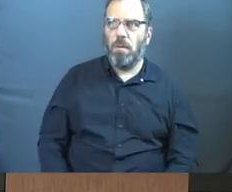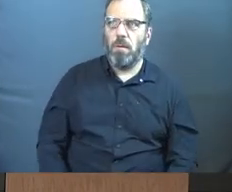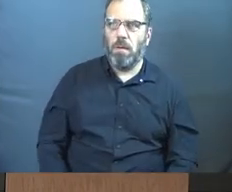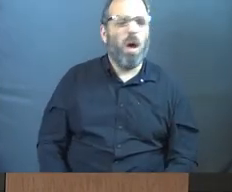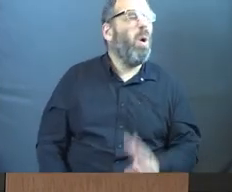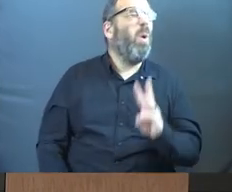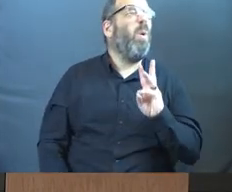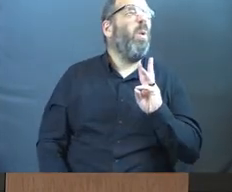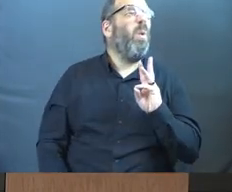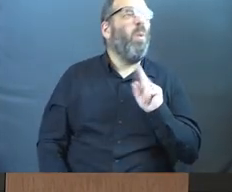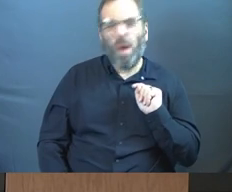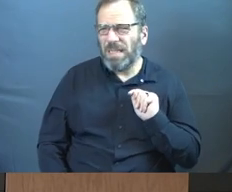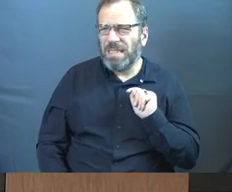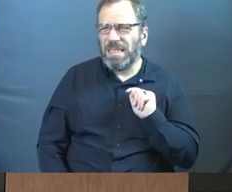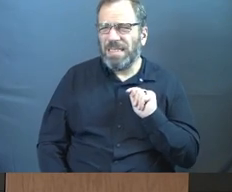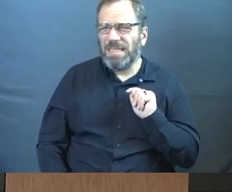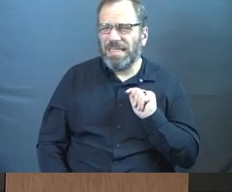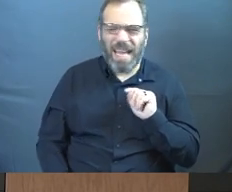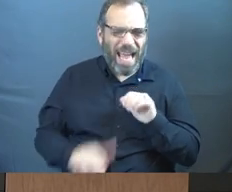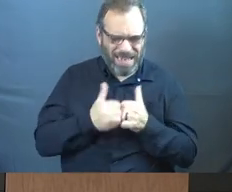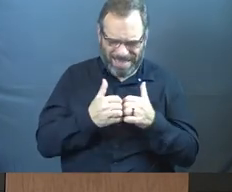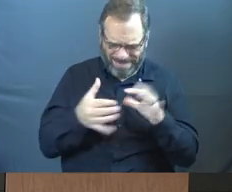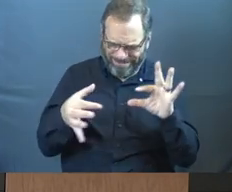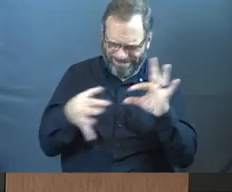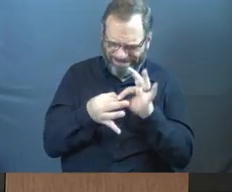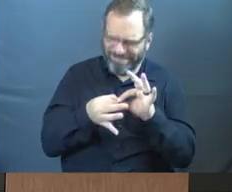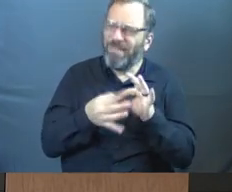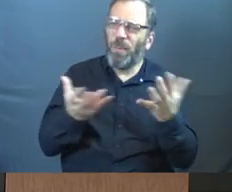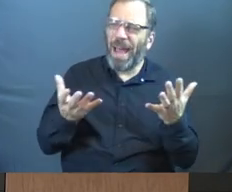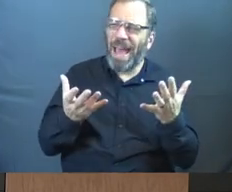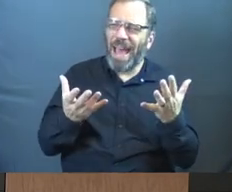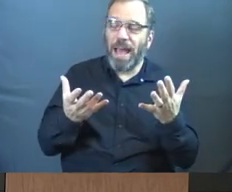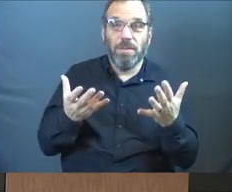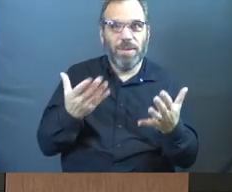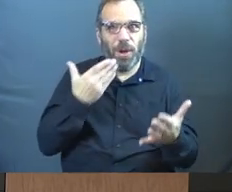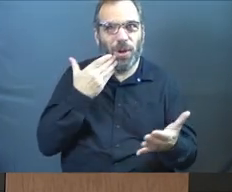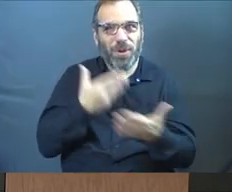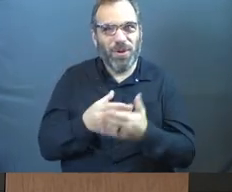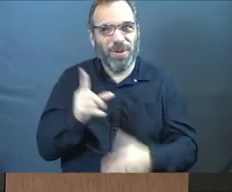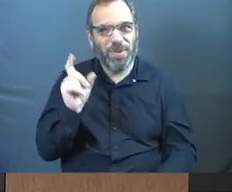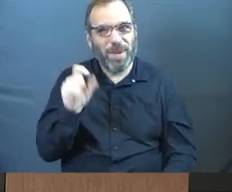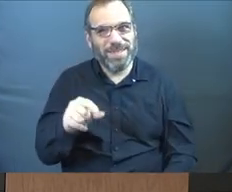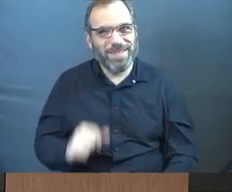hold on. How does that go together? Good question.